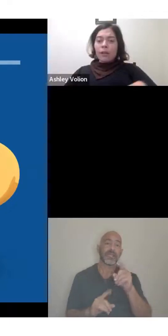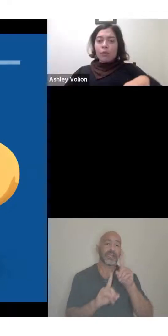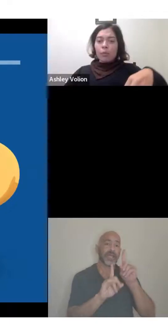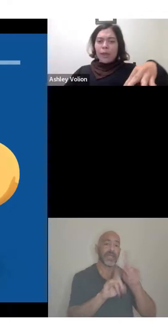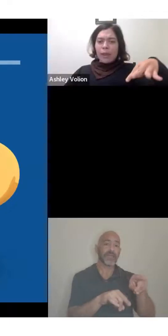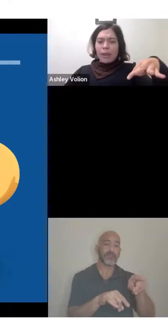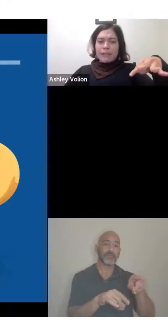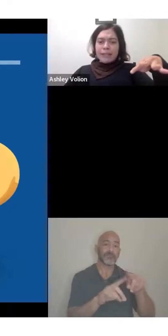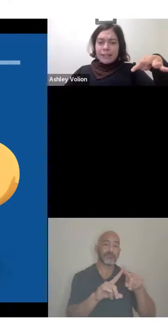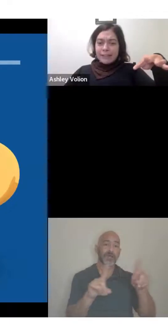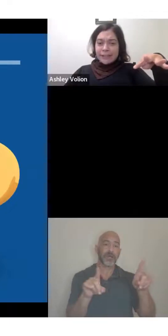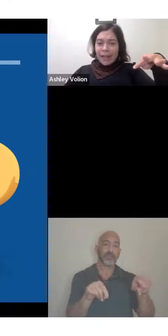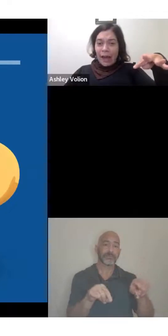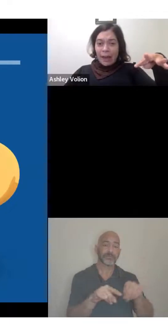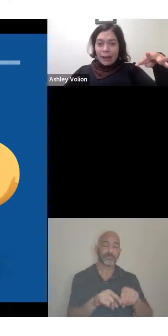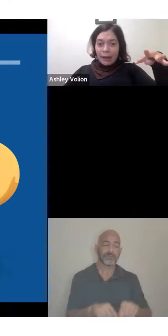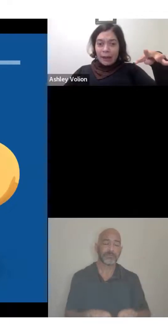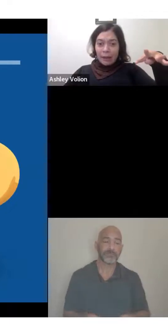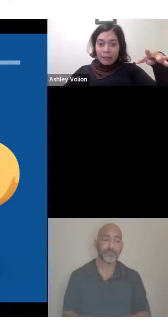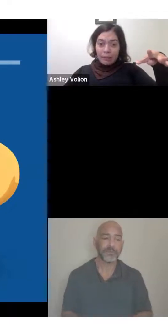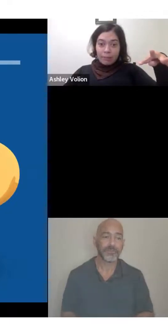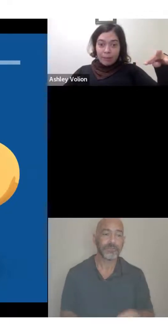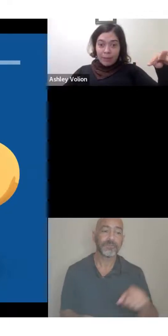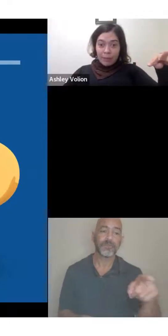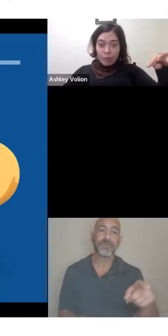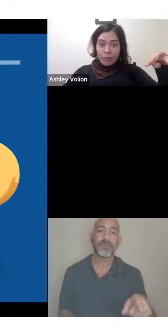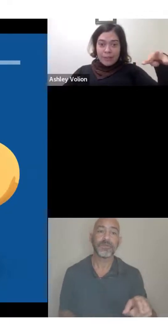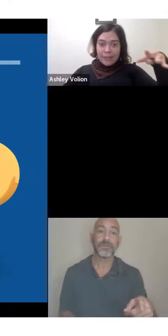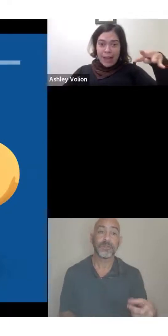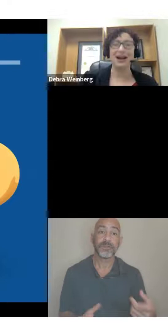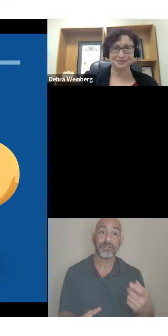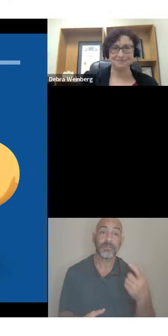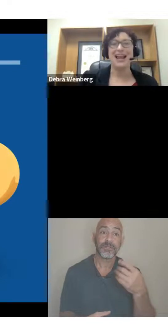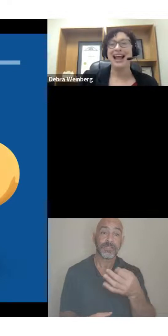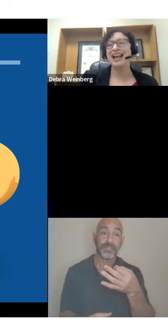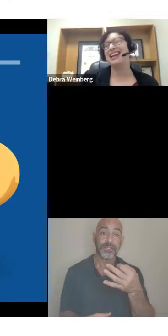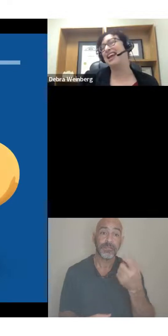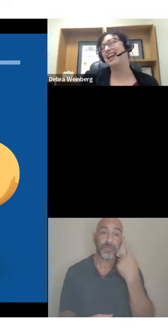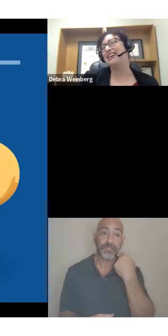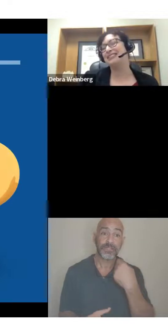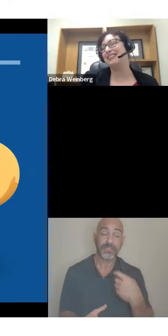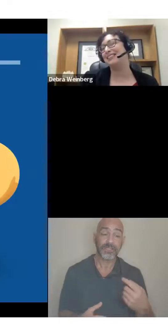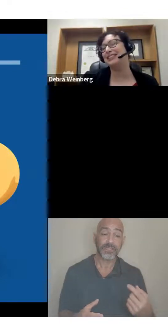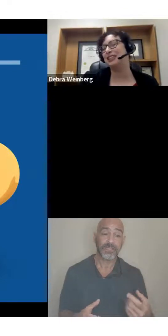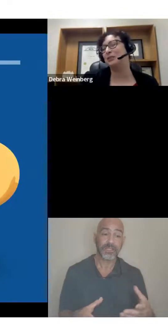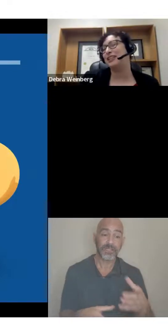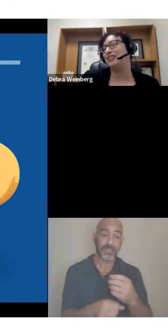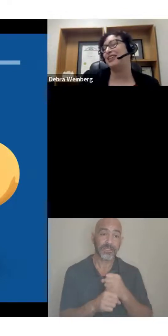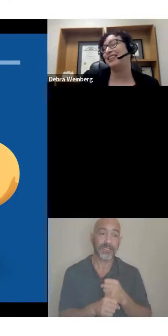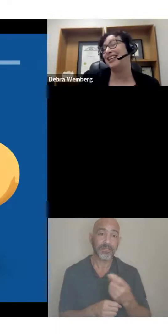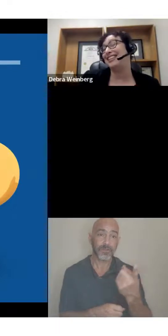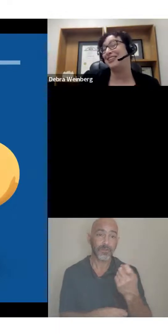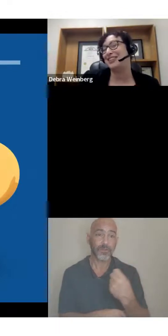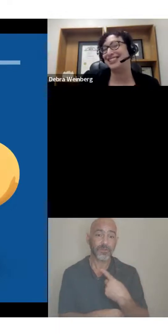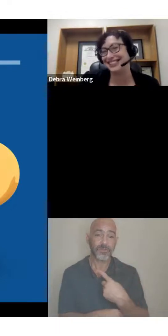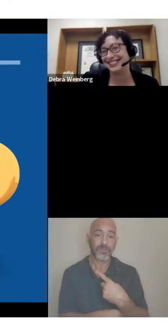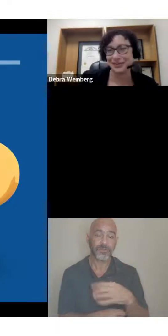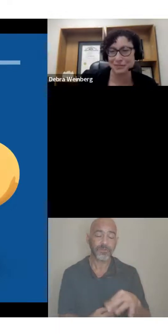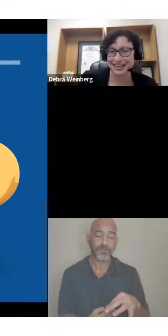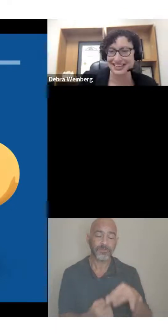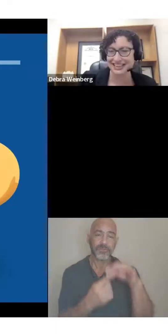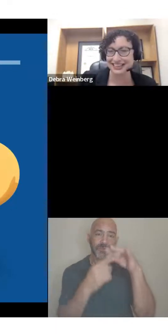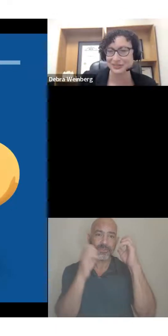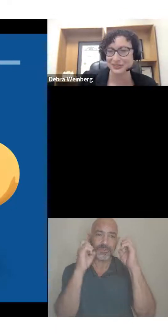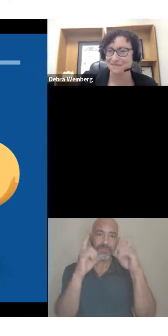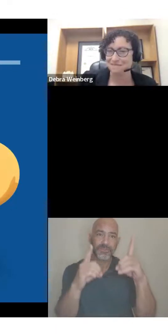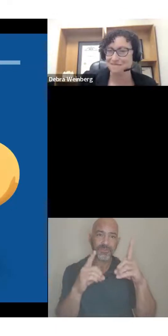And we just got, um, we just got, um, it, since it's a special education question, do